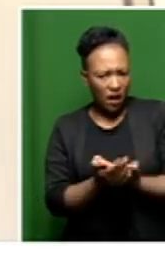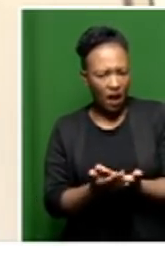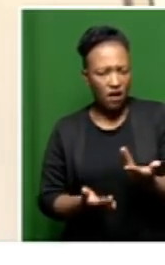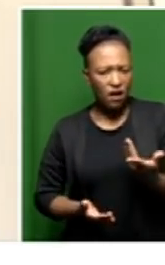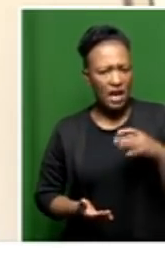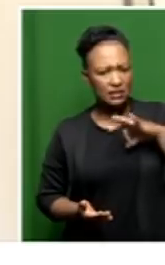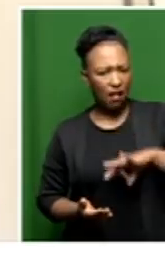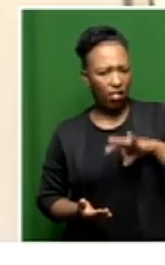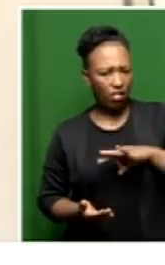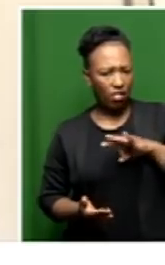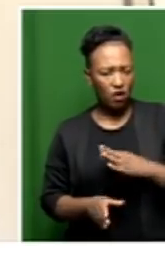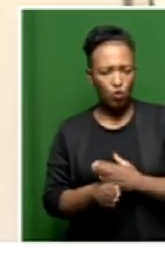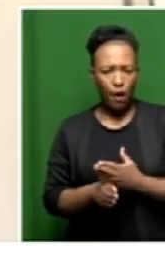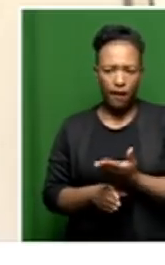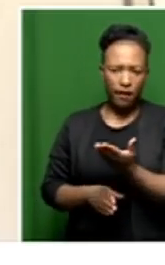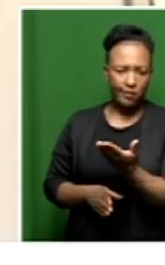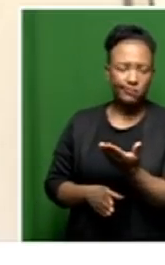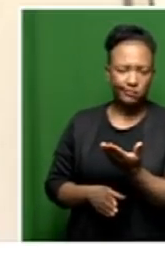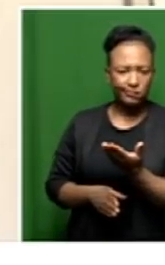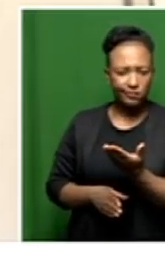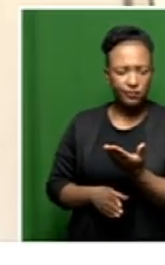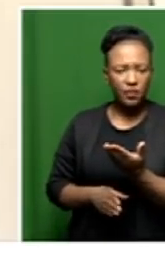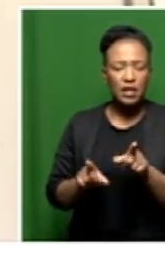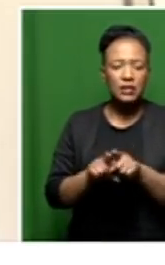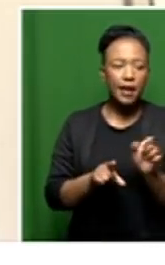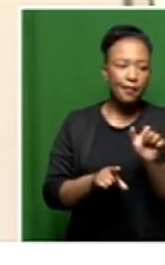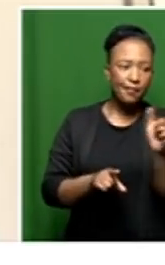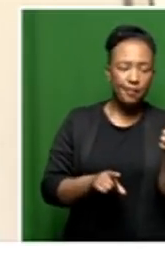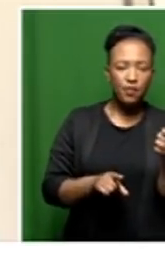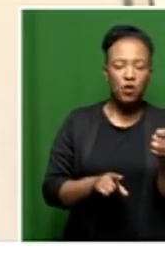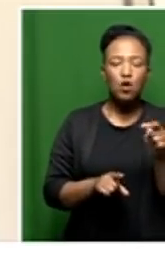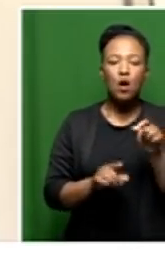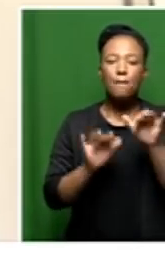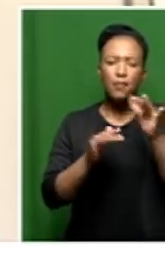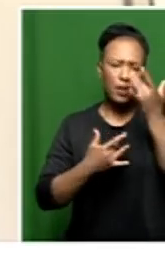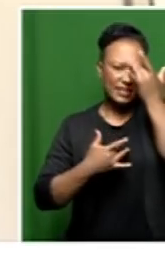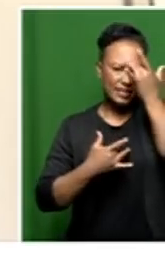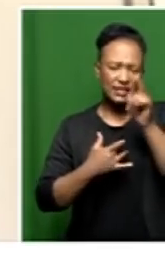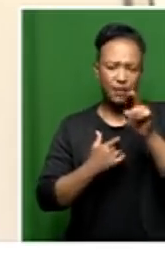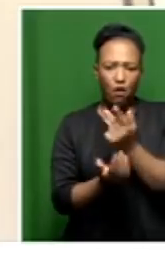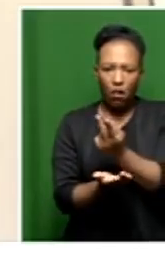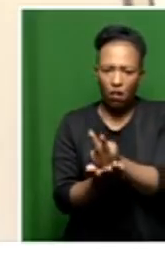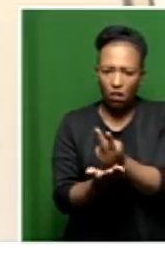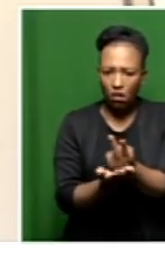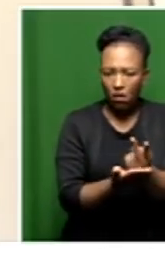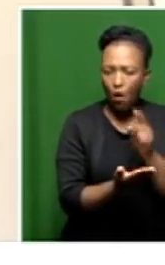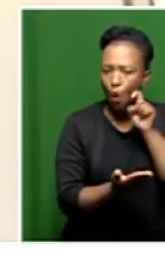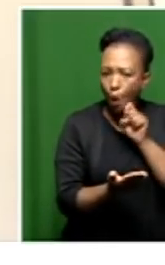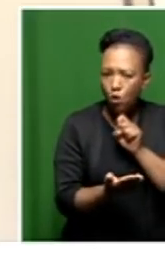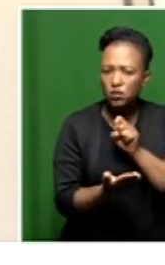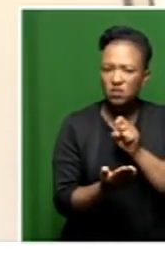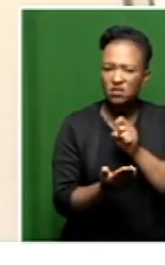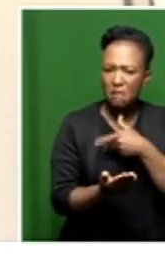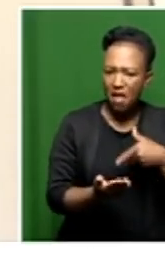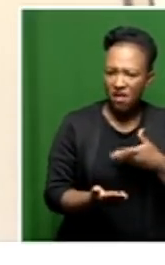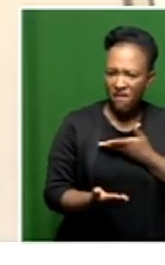salaries by working at this facility. And also those who were supposed to be beneficiaries who are supposed to get assistance from this